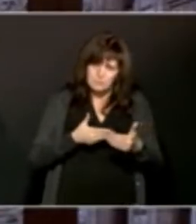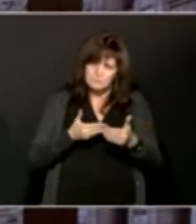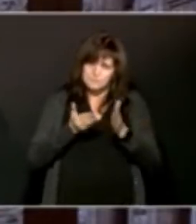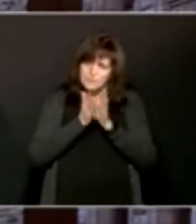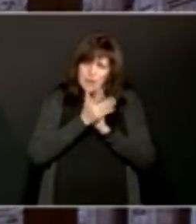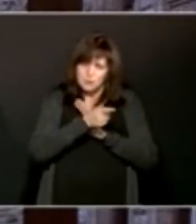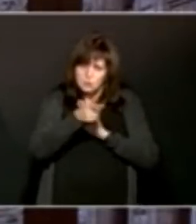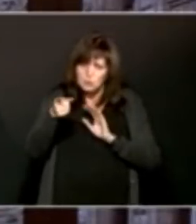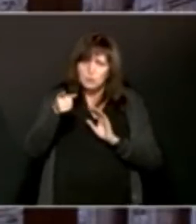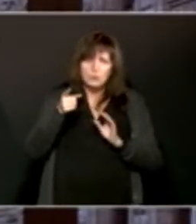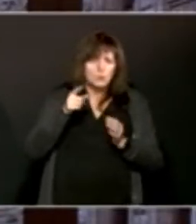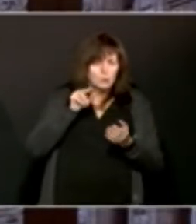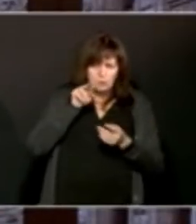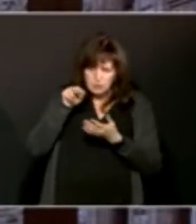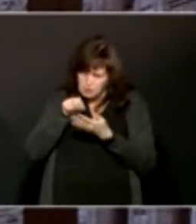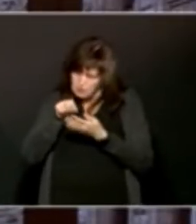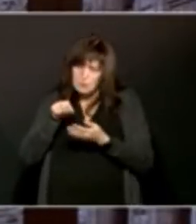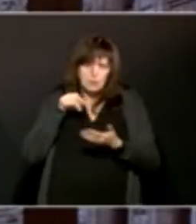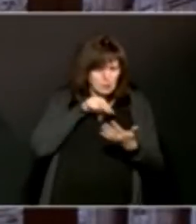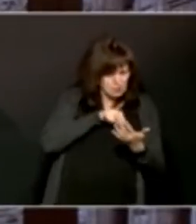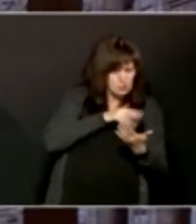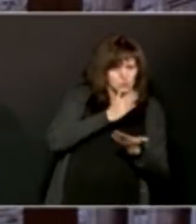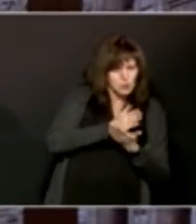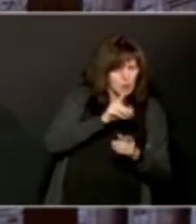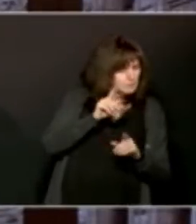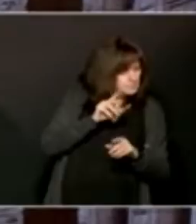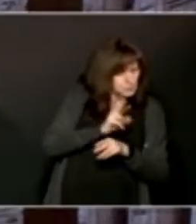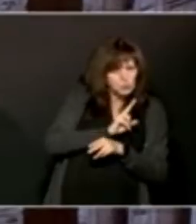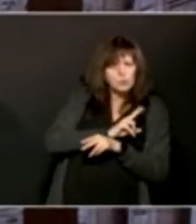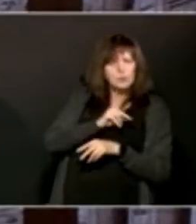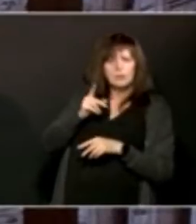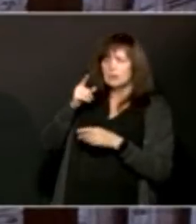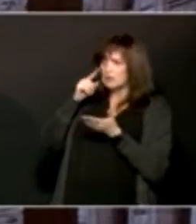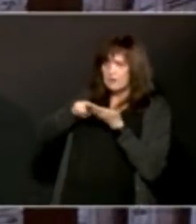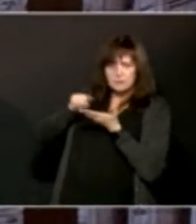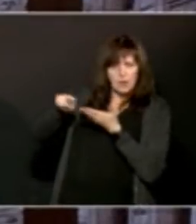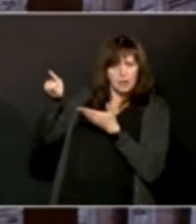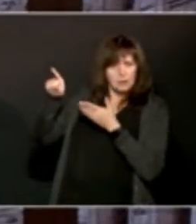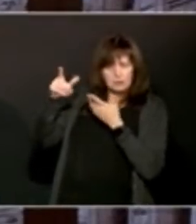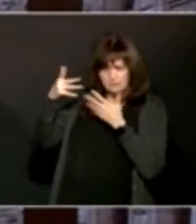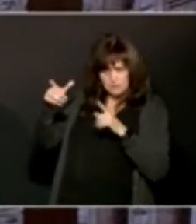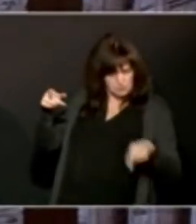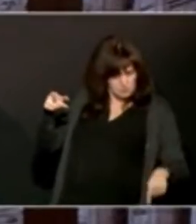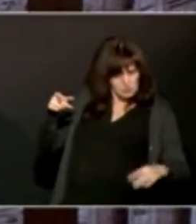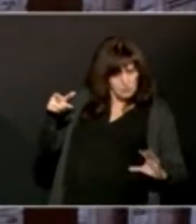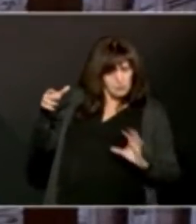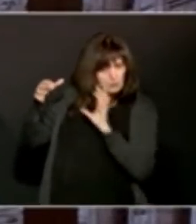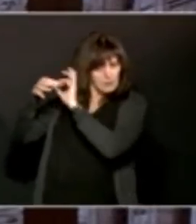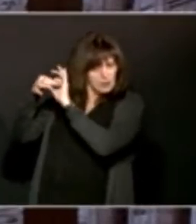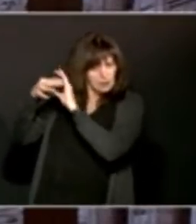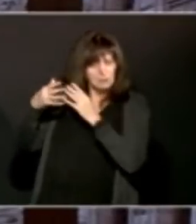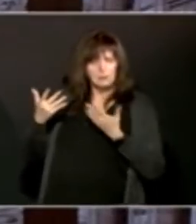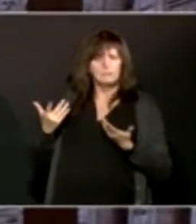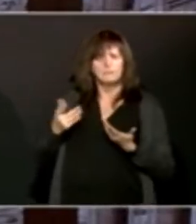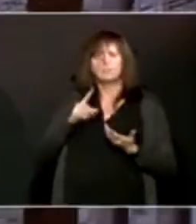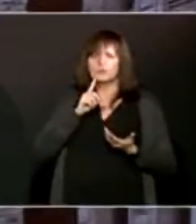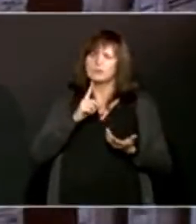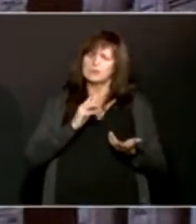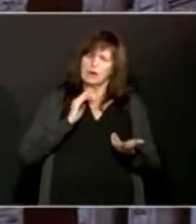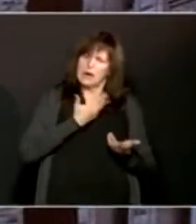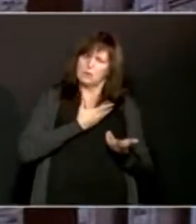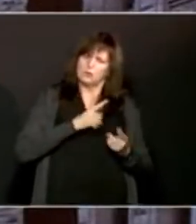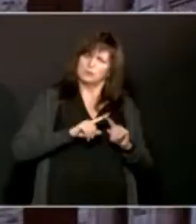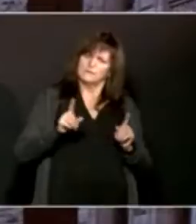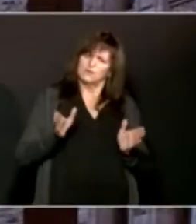using it until the investigation is completed. Most times we find that it was not attributed to the lot,